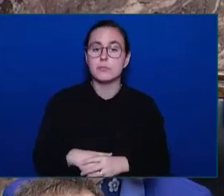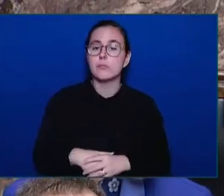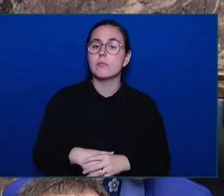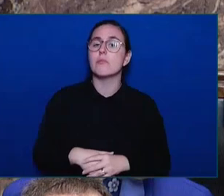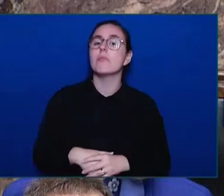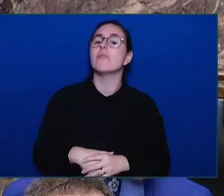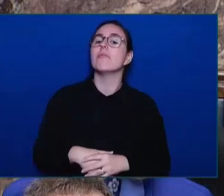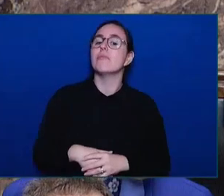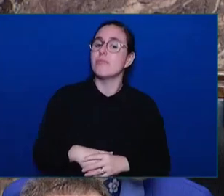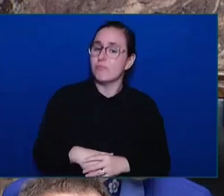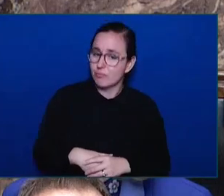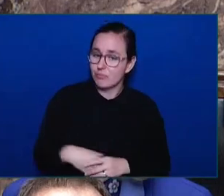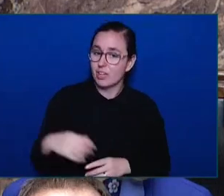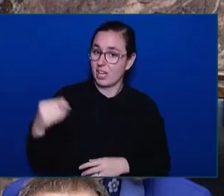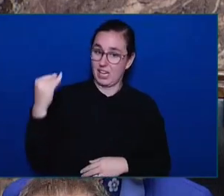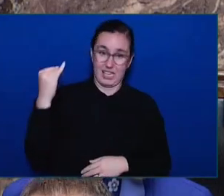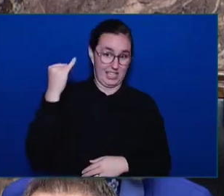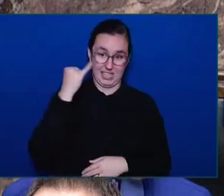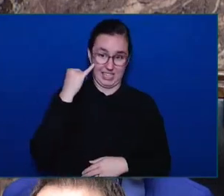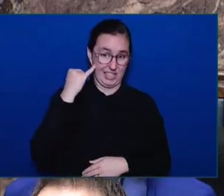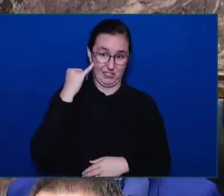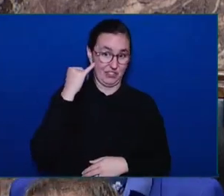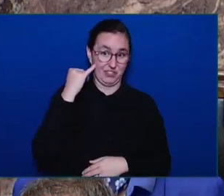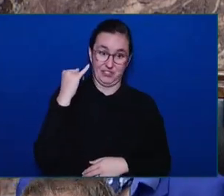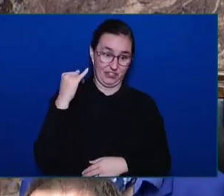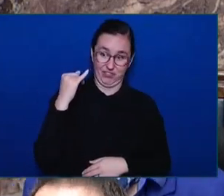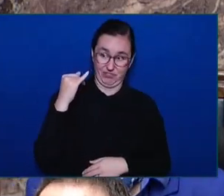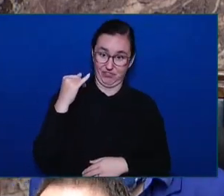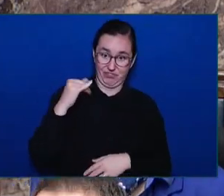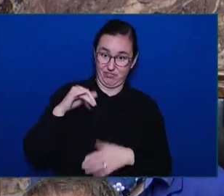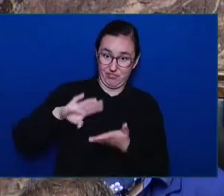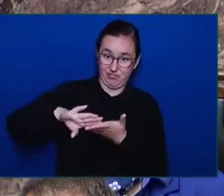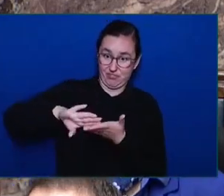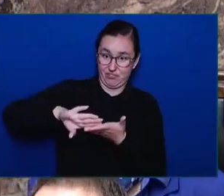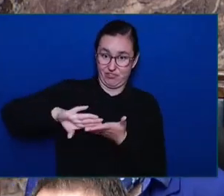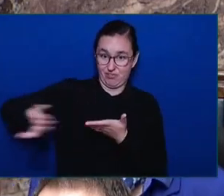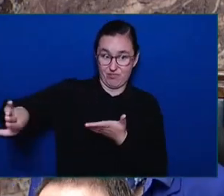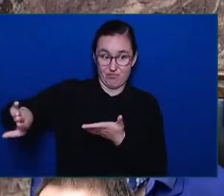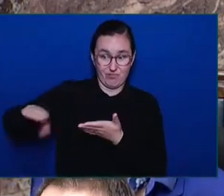tireless, unbelievable efforts of health care workers in this province.